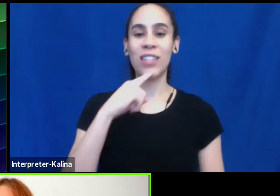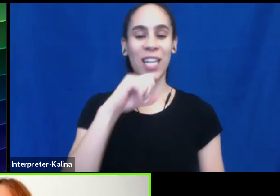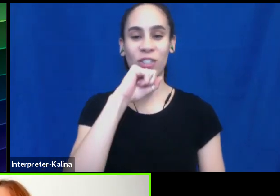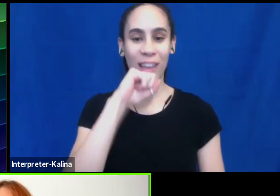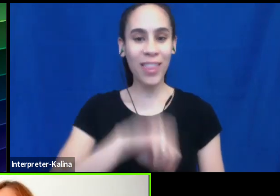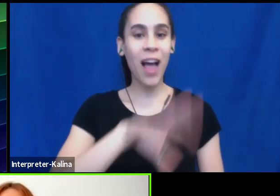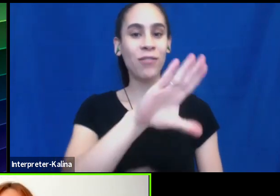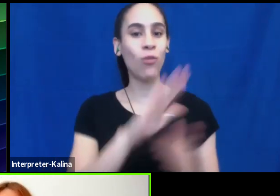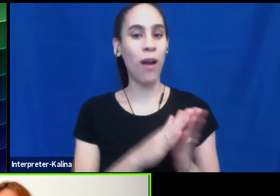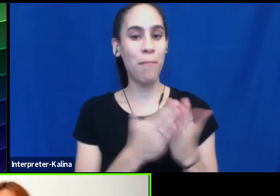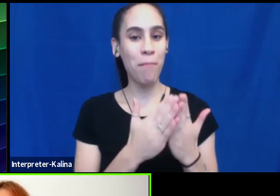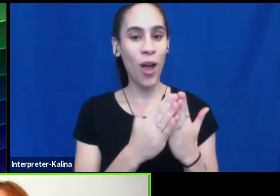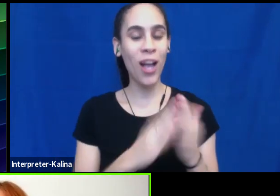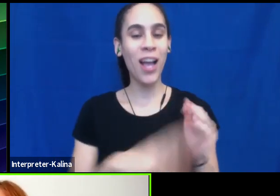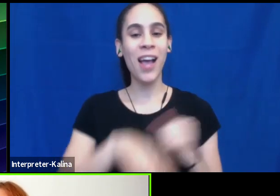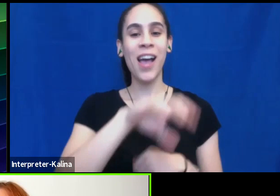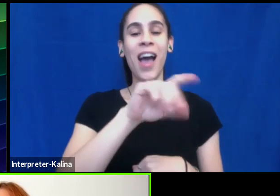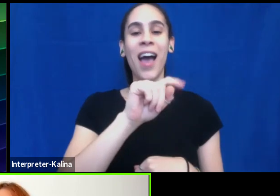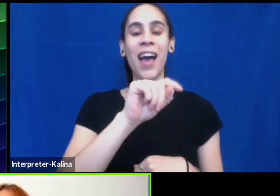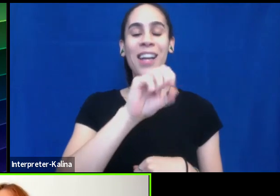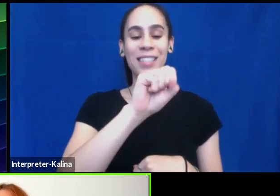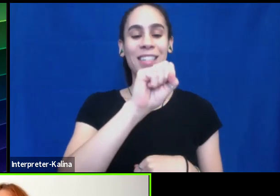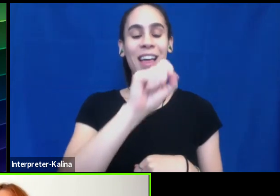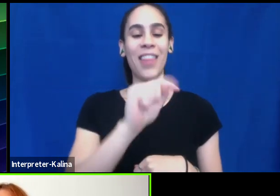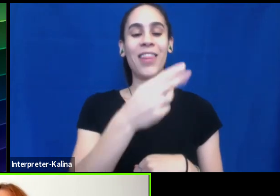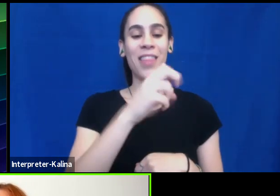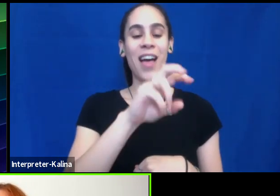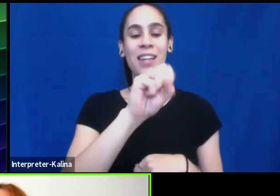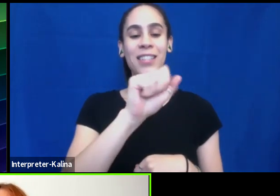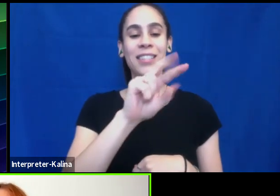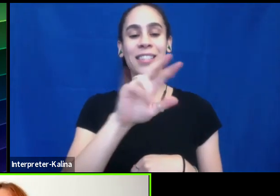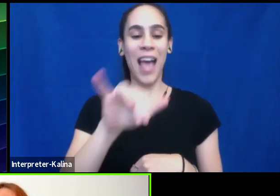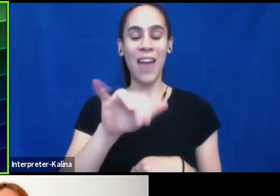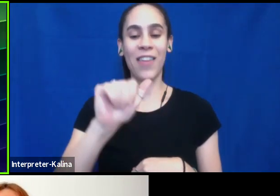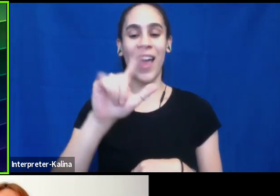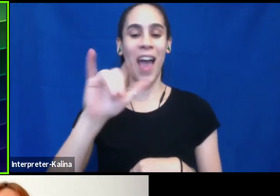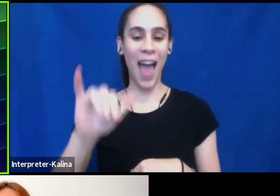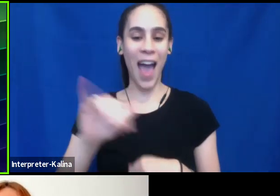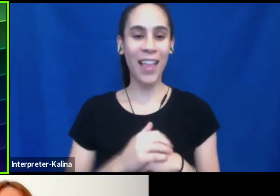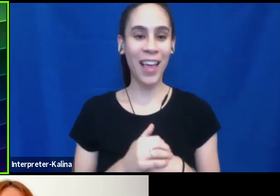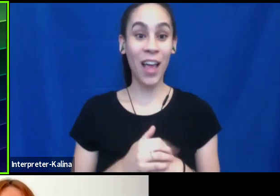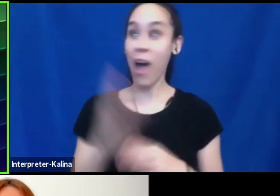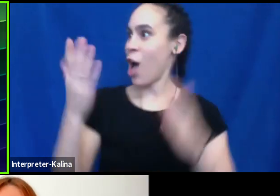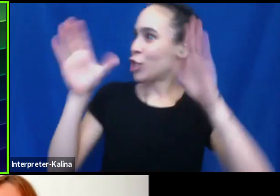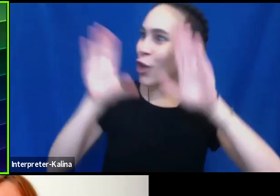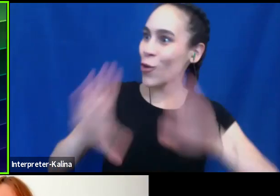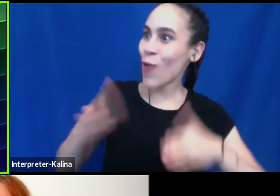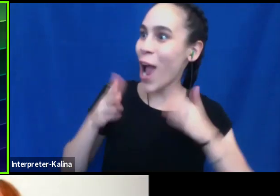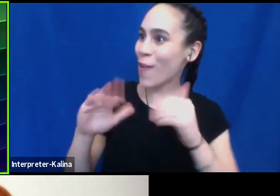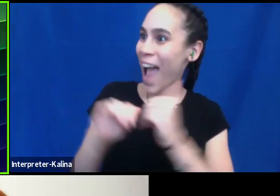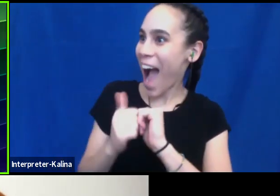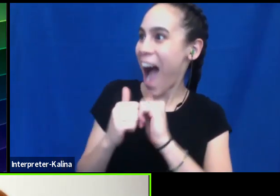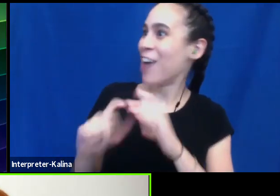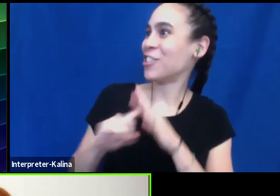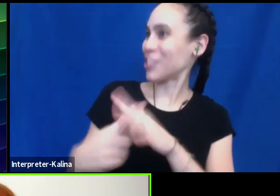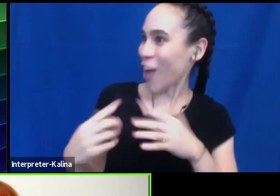book, The Savvy Ally. Practical. great way to start. Yes, exactly.